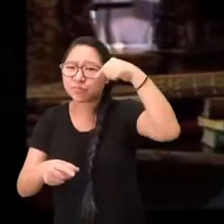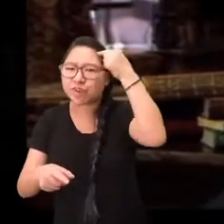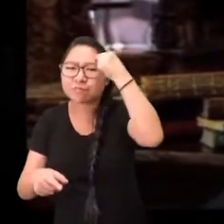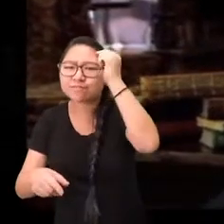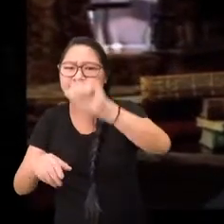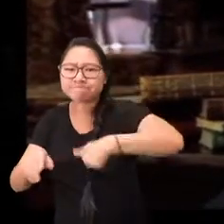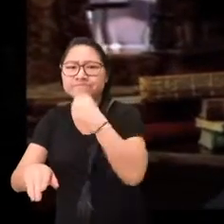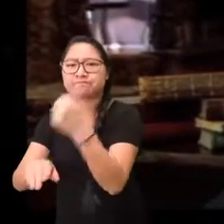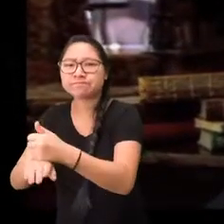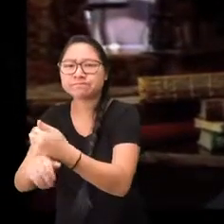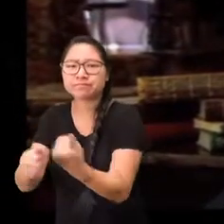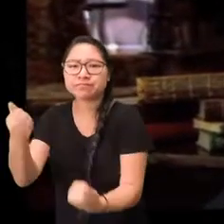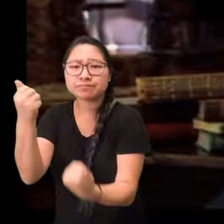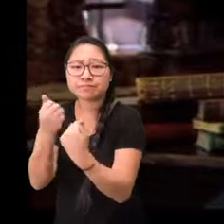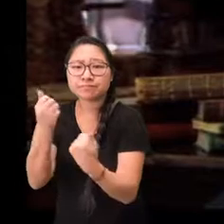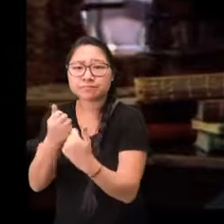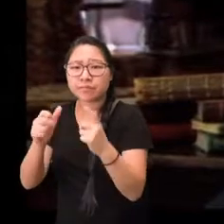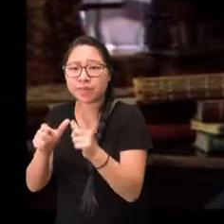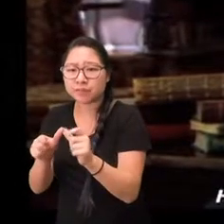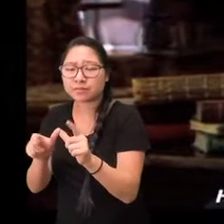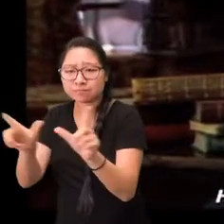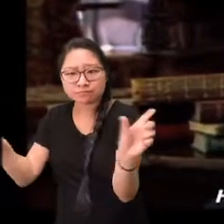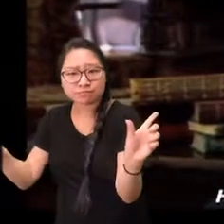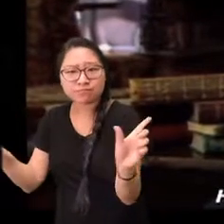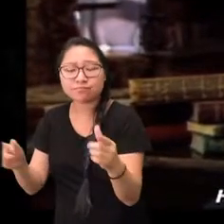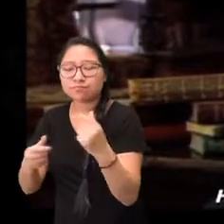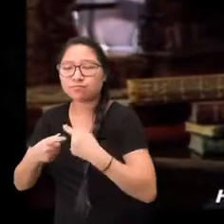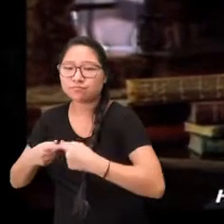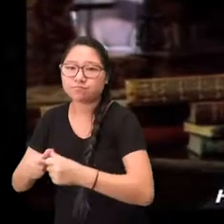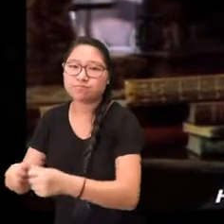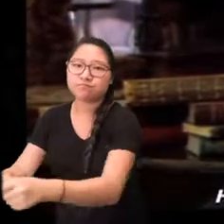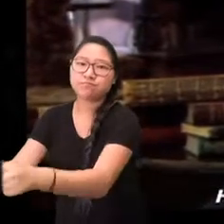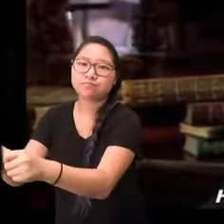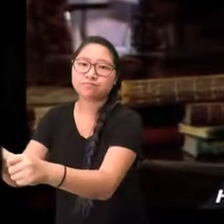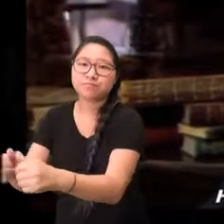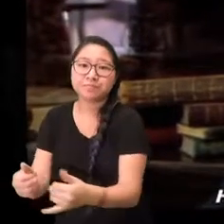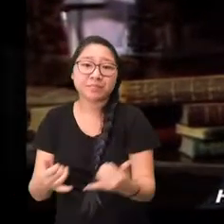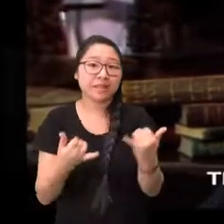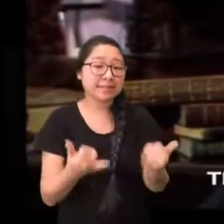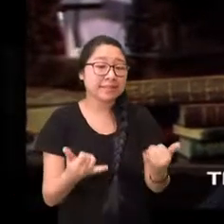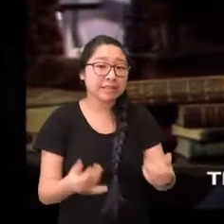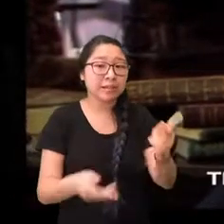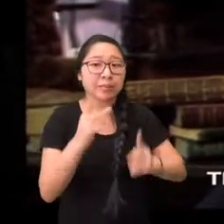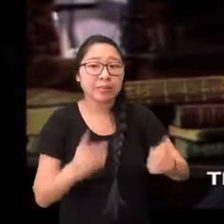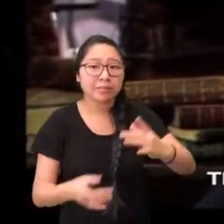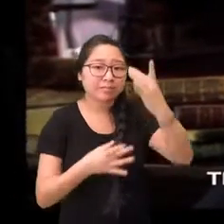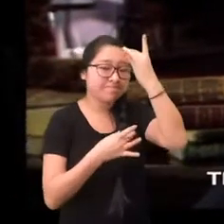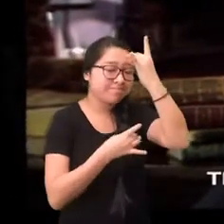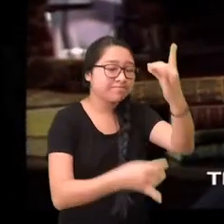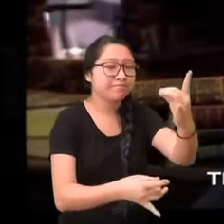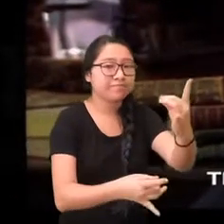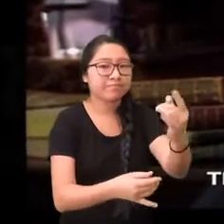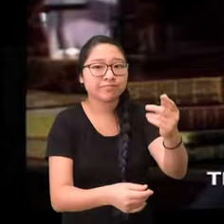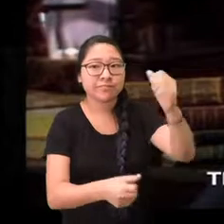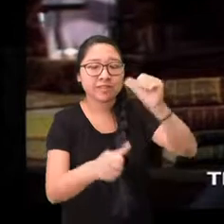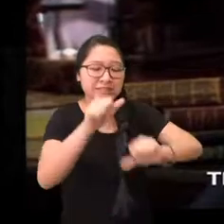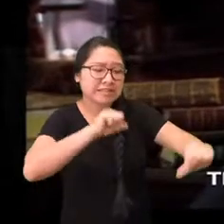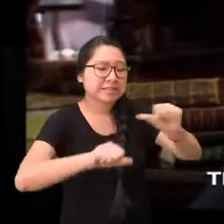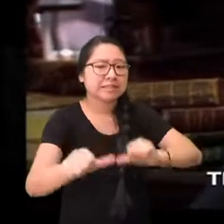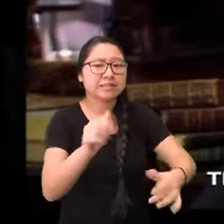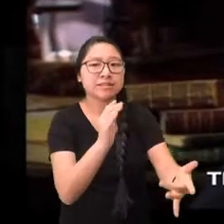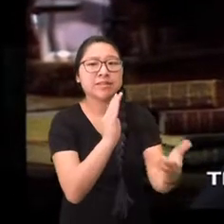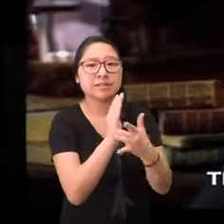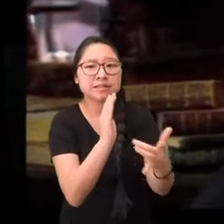In the 18th century, the question of the age was government, how to form a government that could protect liberty